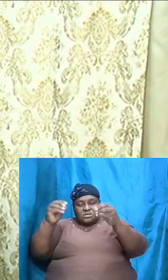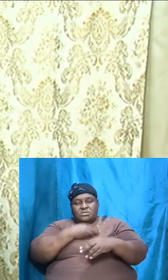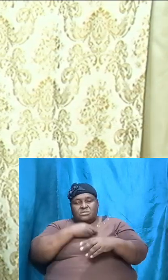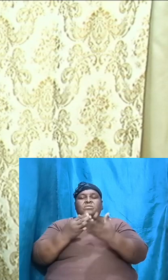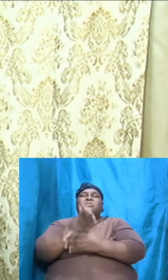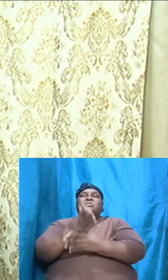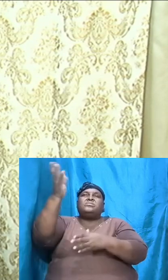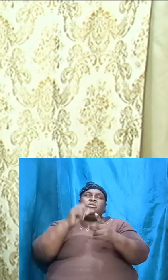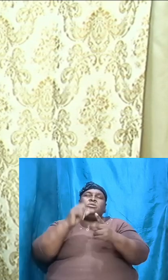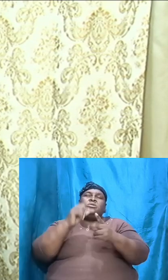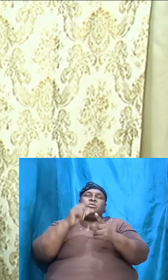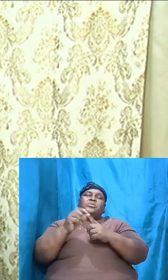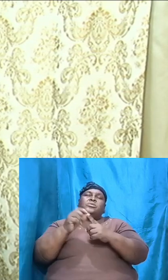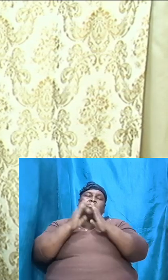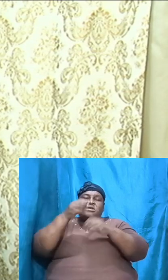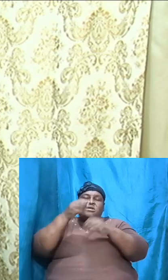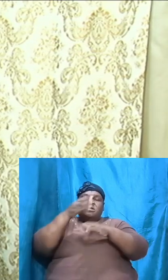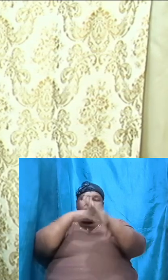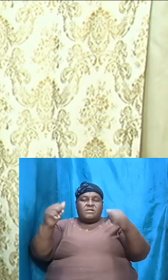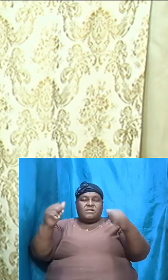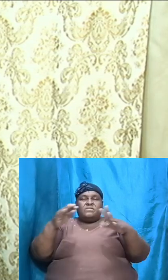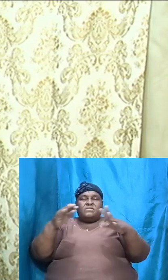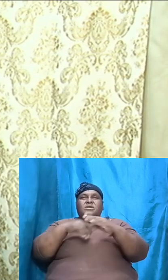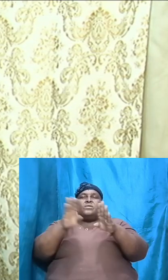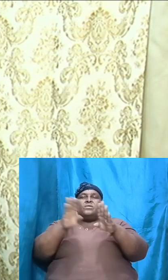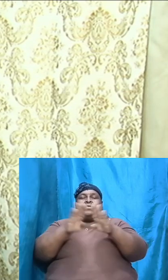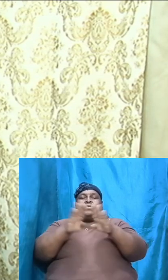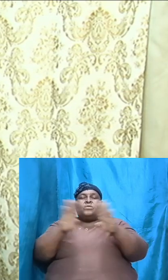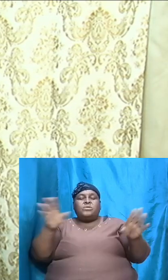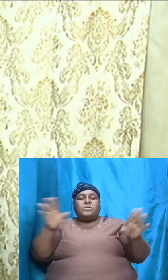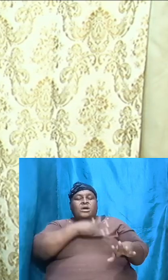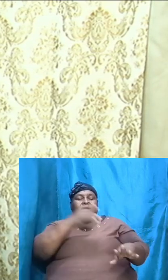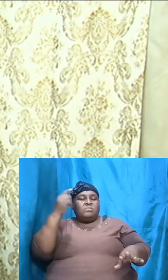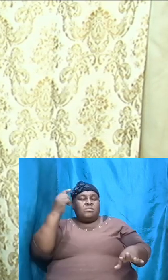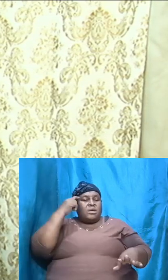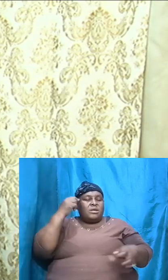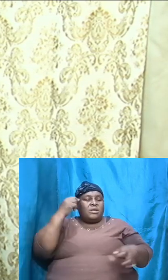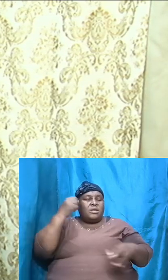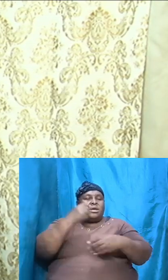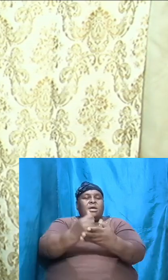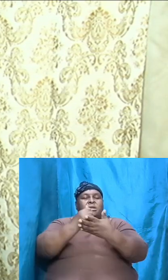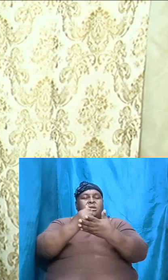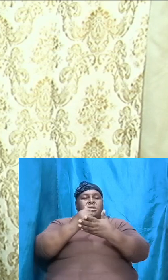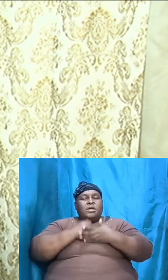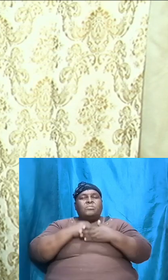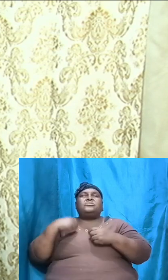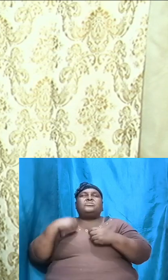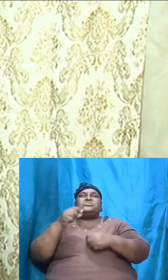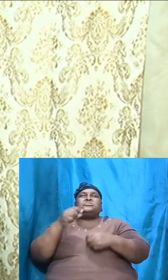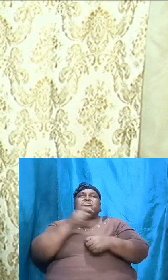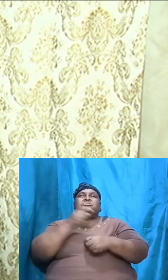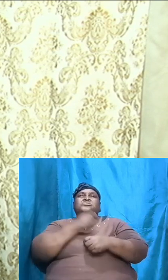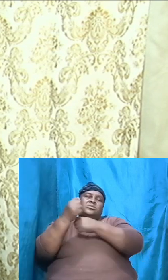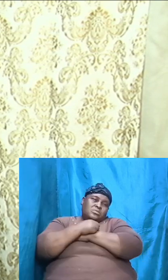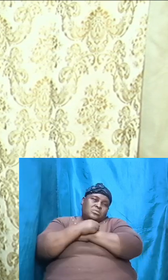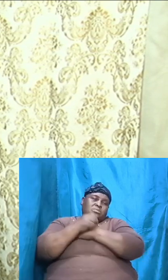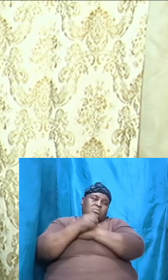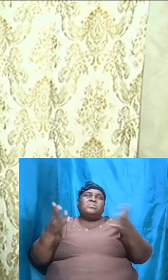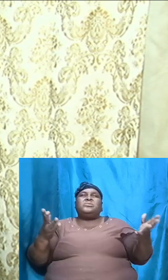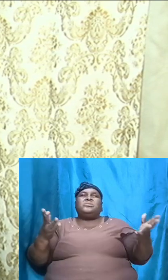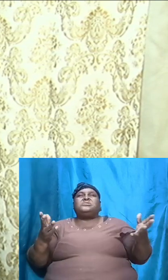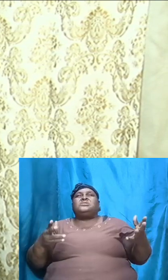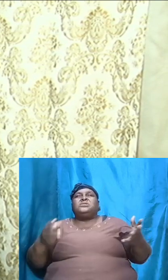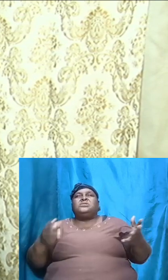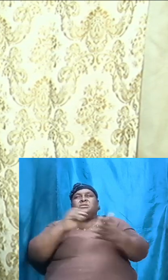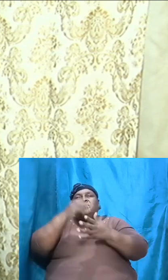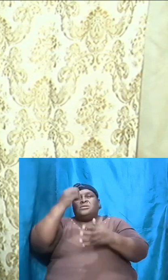in heaven that you will open our hearts and our minds and help us to absorb and to embrace what it is that we